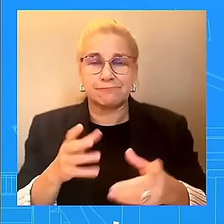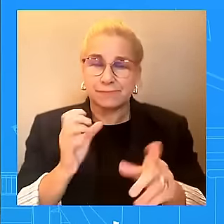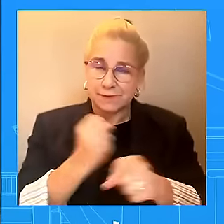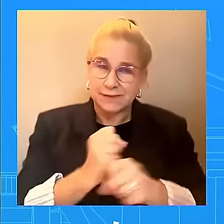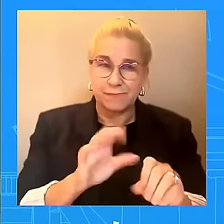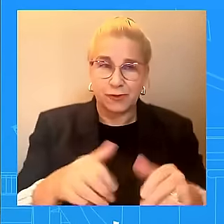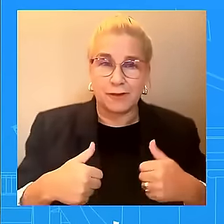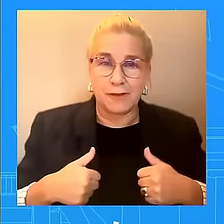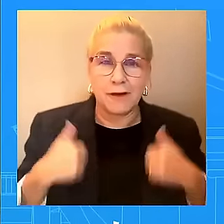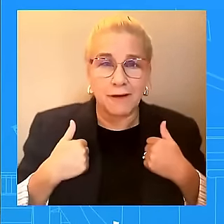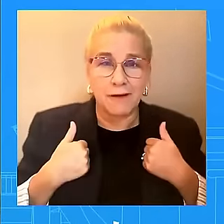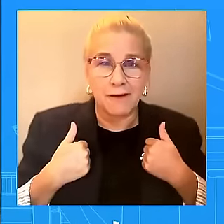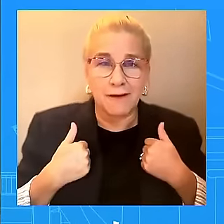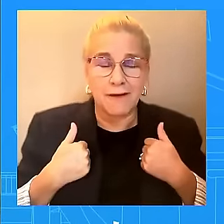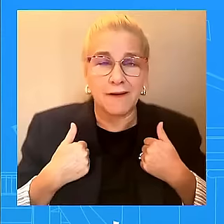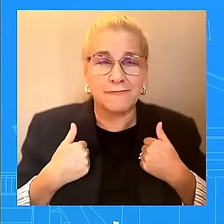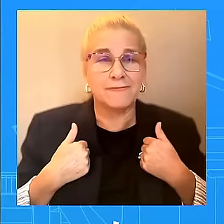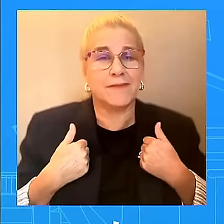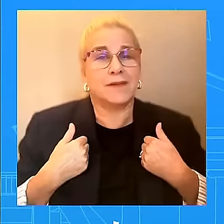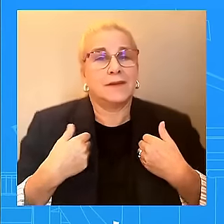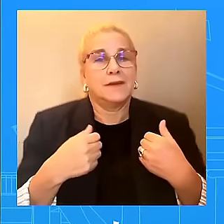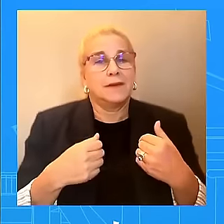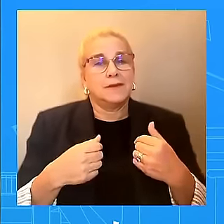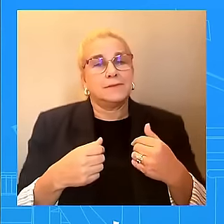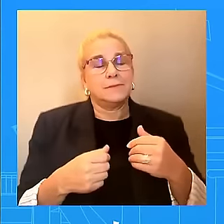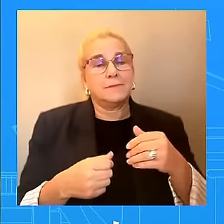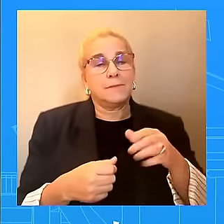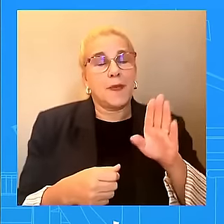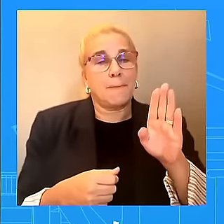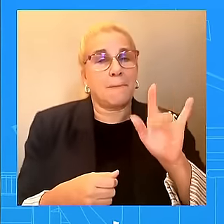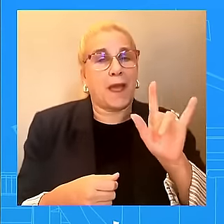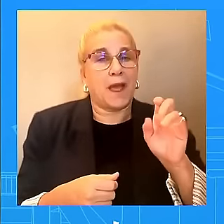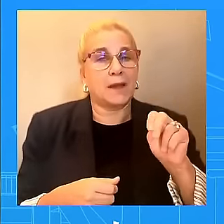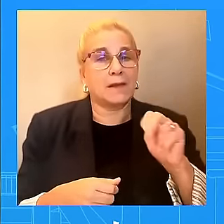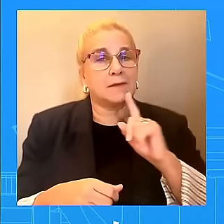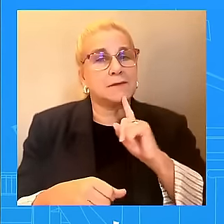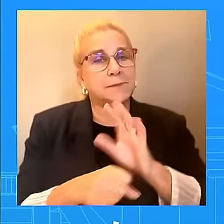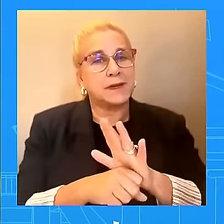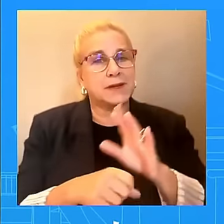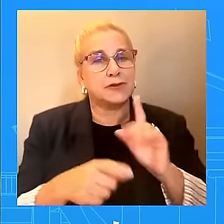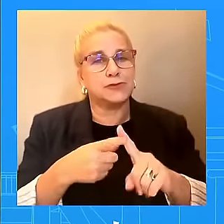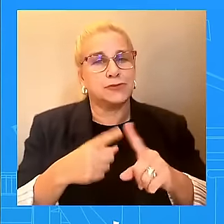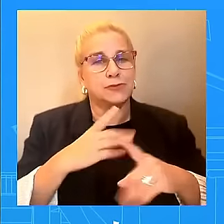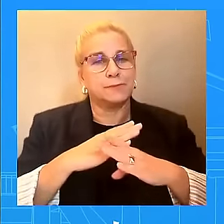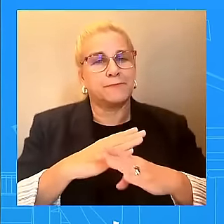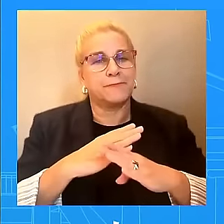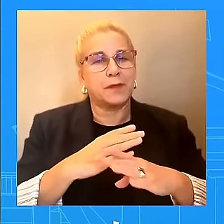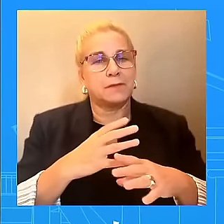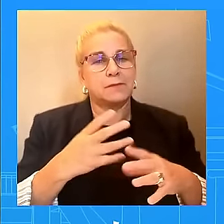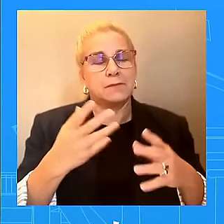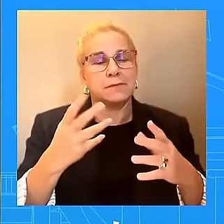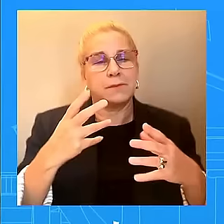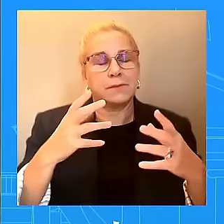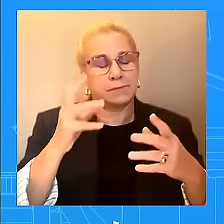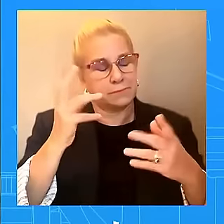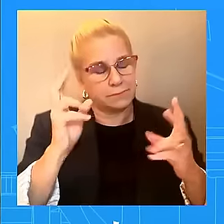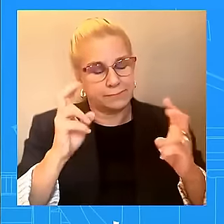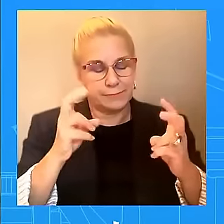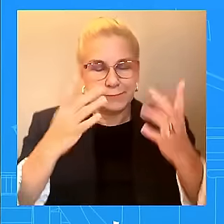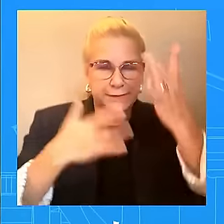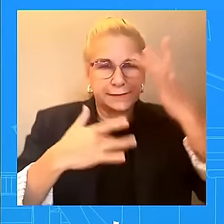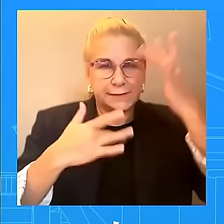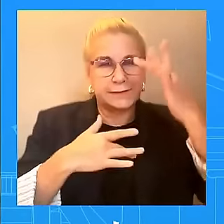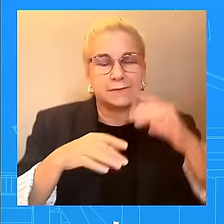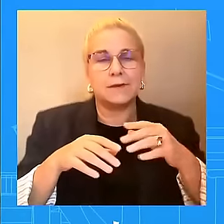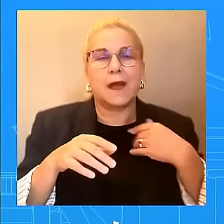detecting, and responding to health emergencies globally. On September 27th, Rwanda's Ministry of Health announced an outbreak